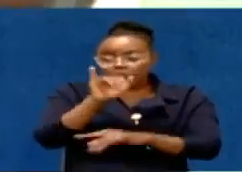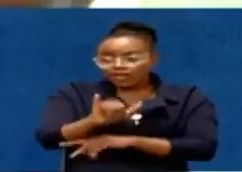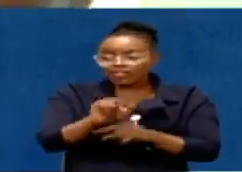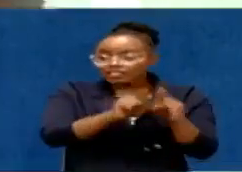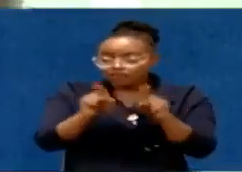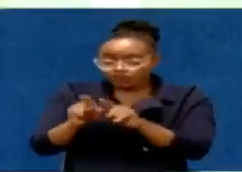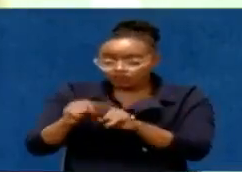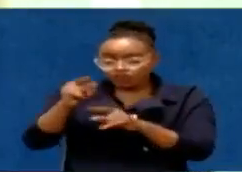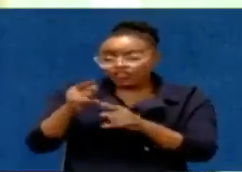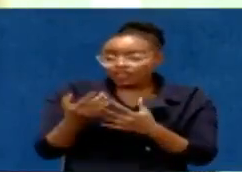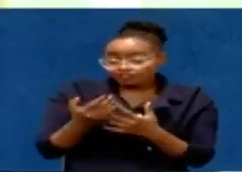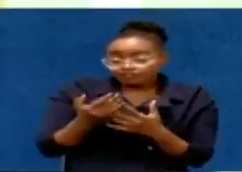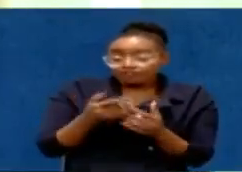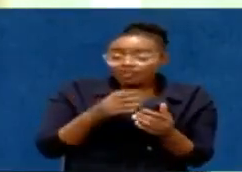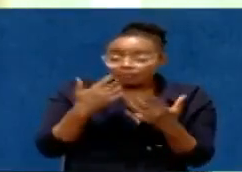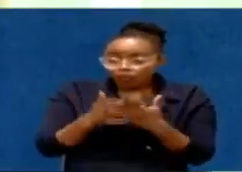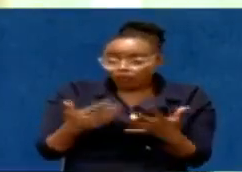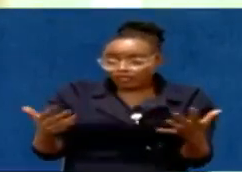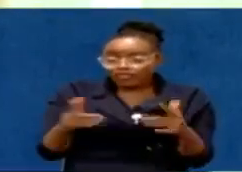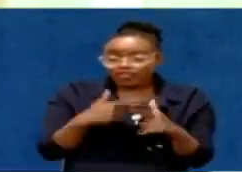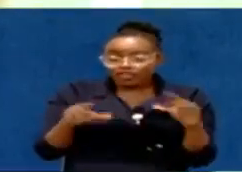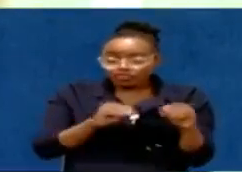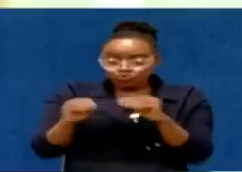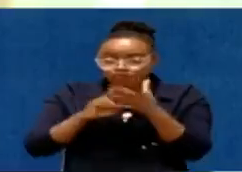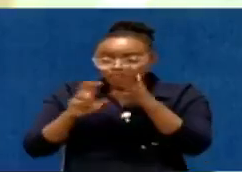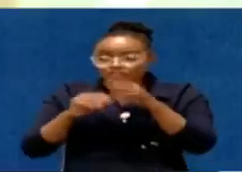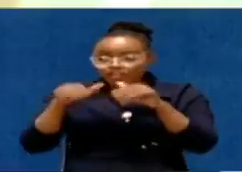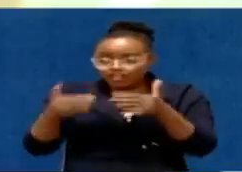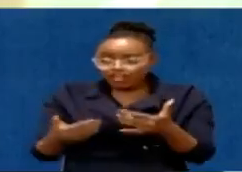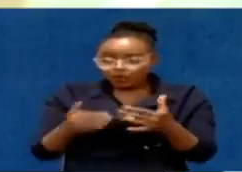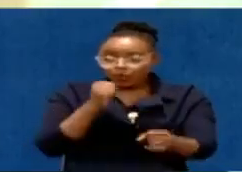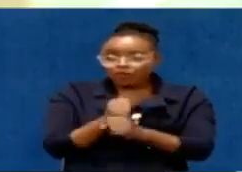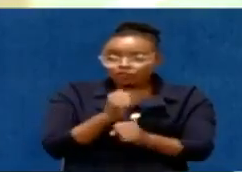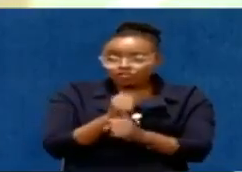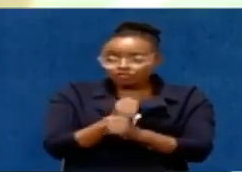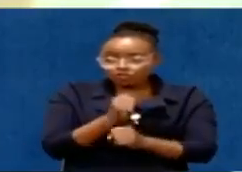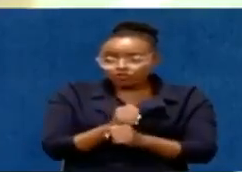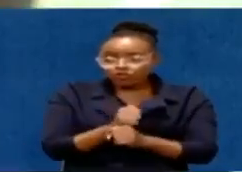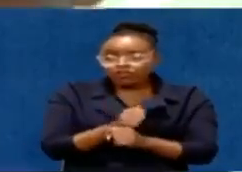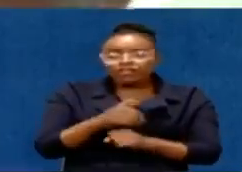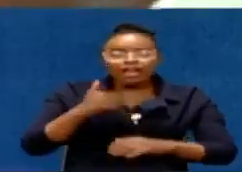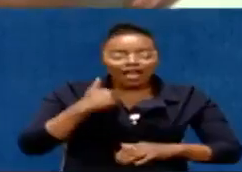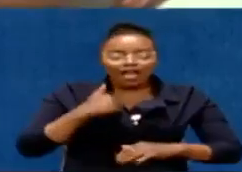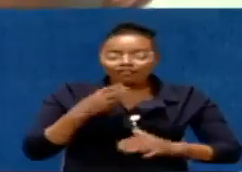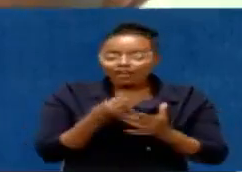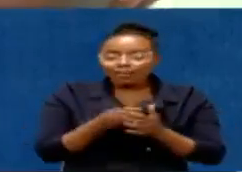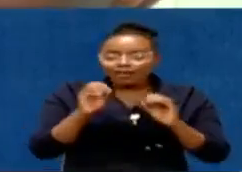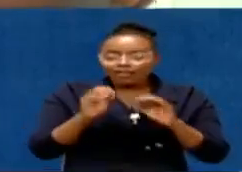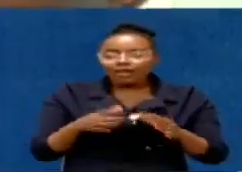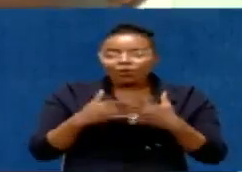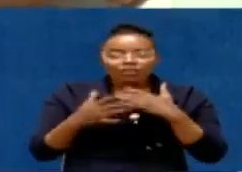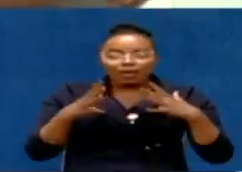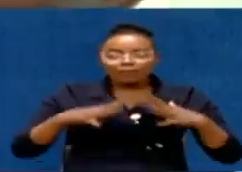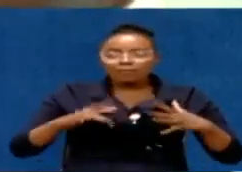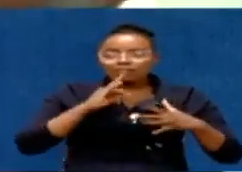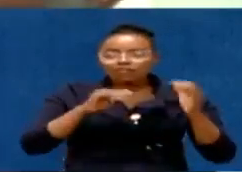real estate. And then you go into the contract and say, this is how we deal with the illiquidity. So even when people say,